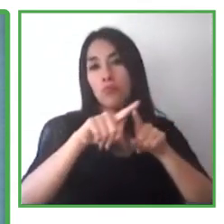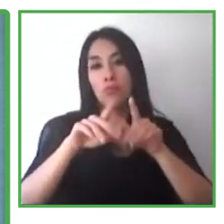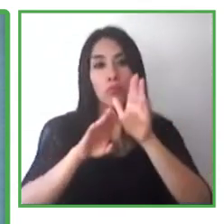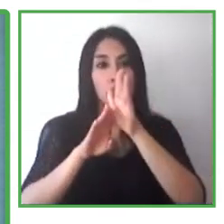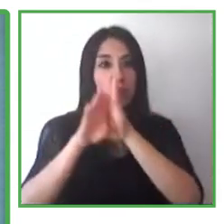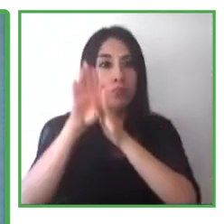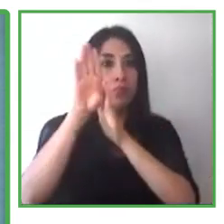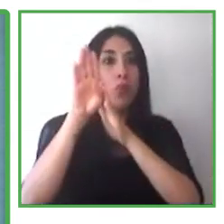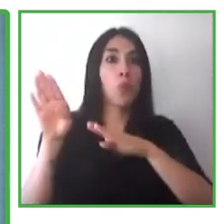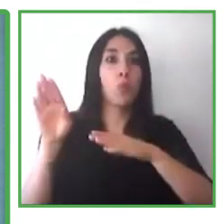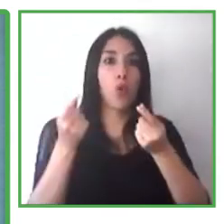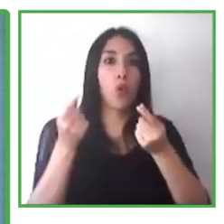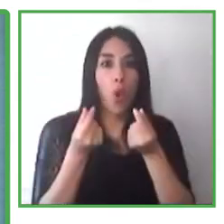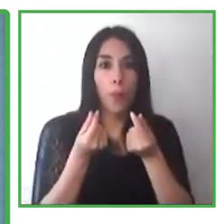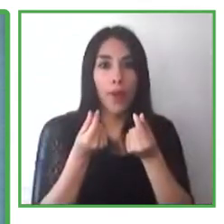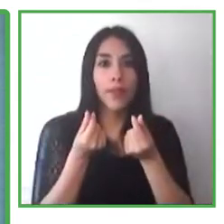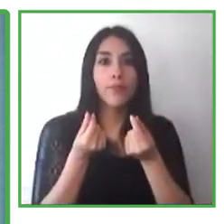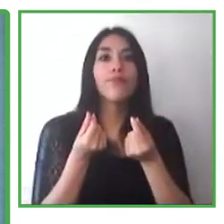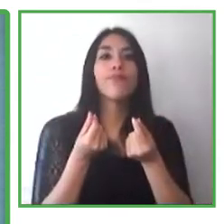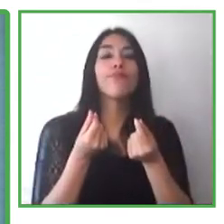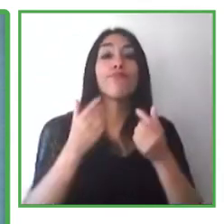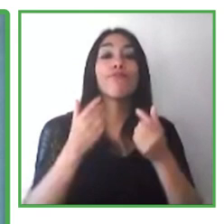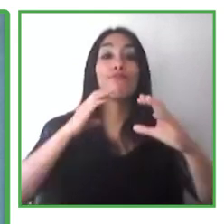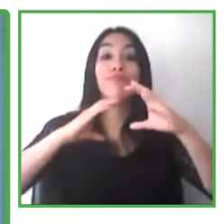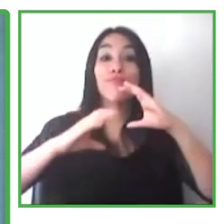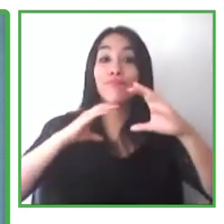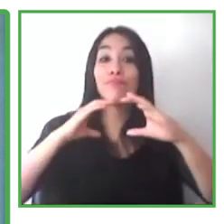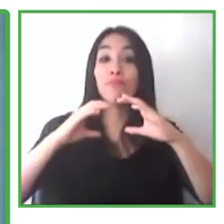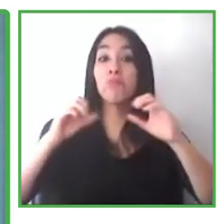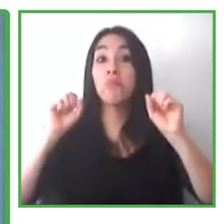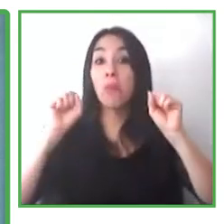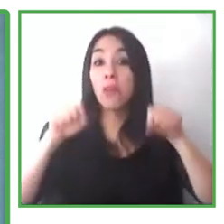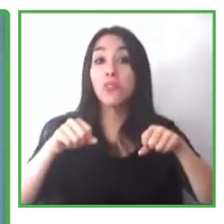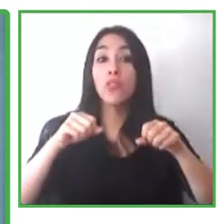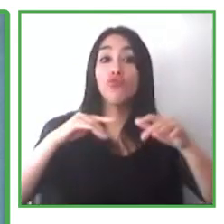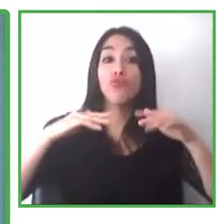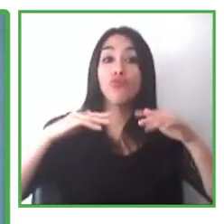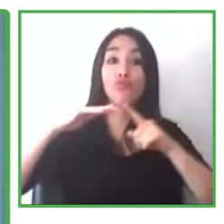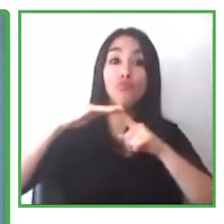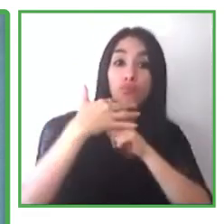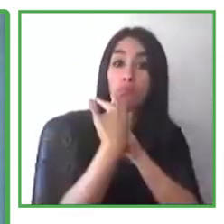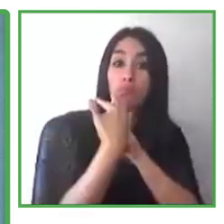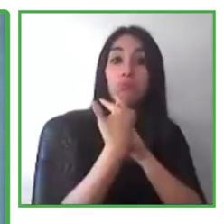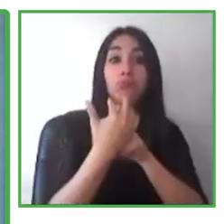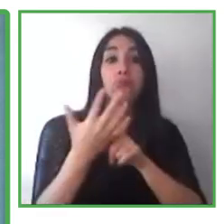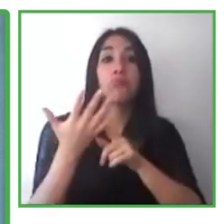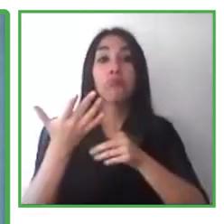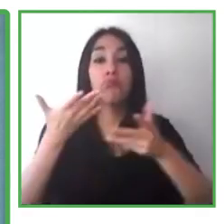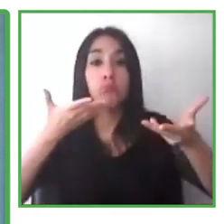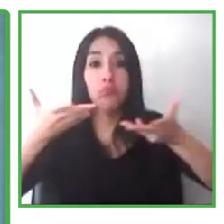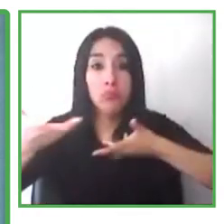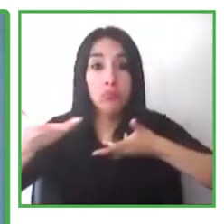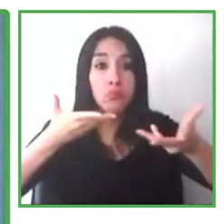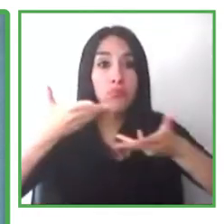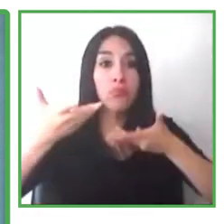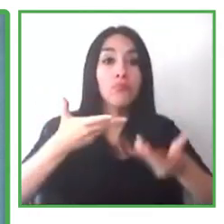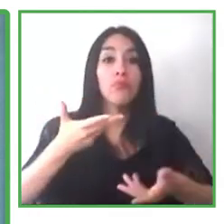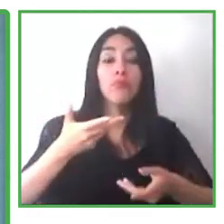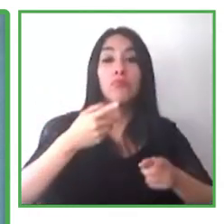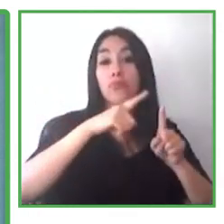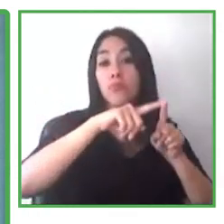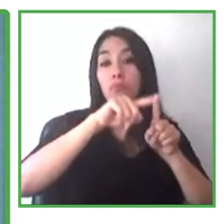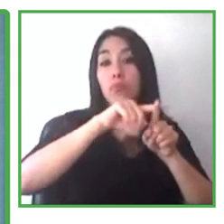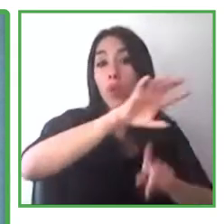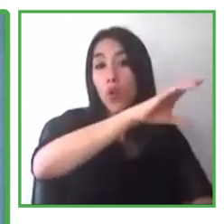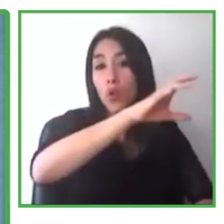We are specialized, as Pat said, in the employment of people with an autism spectrum